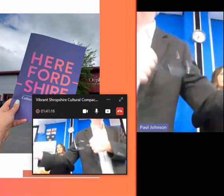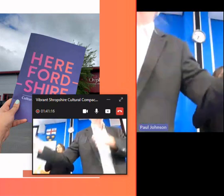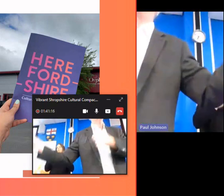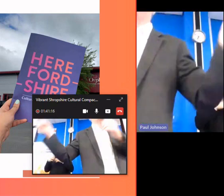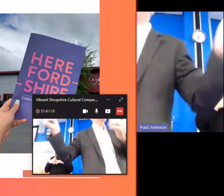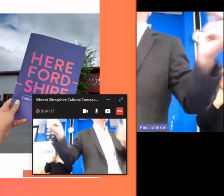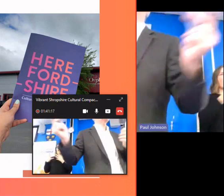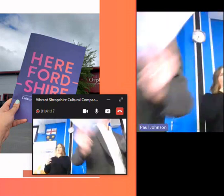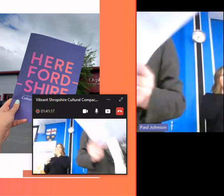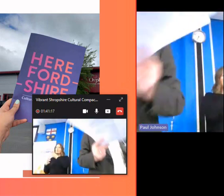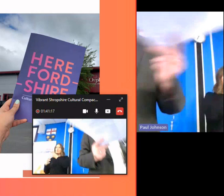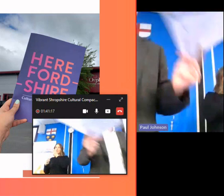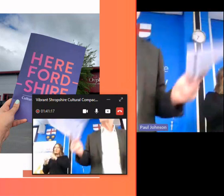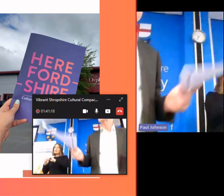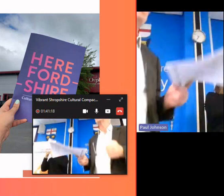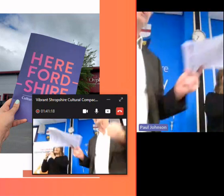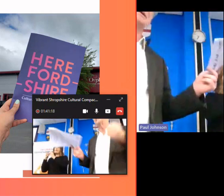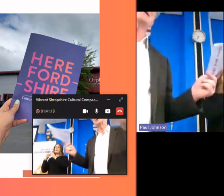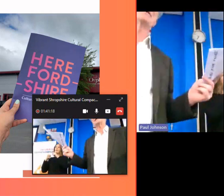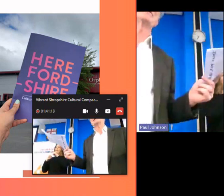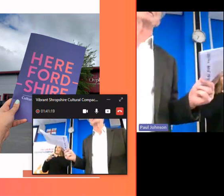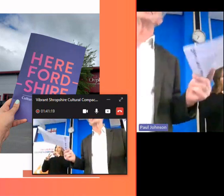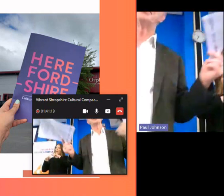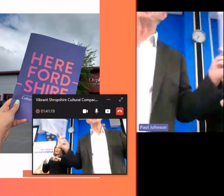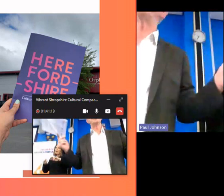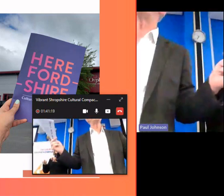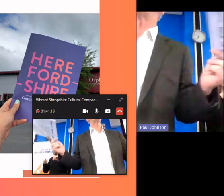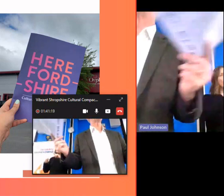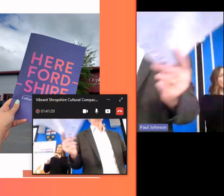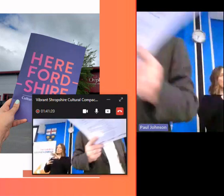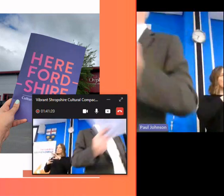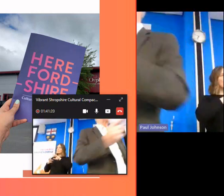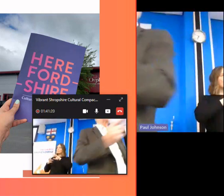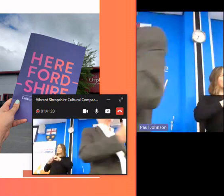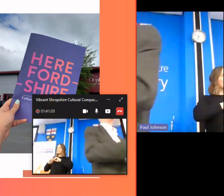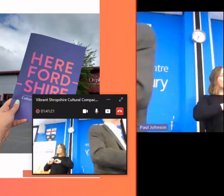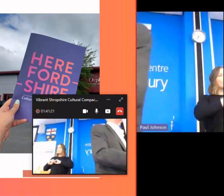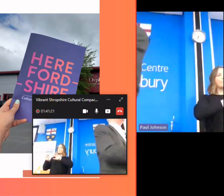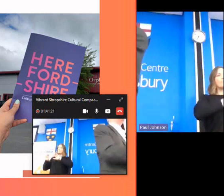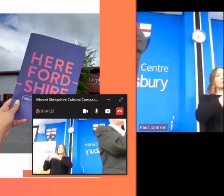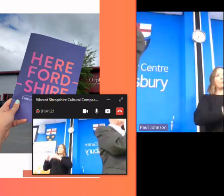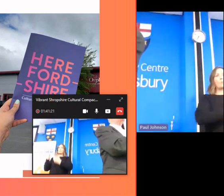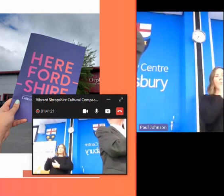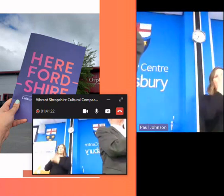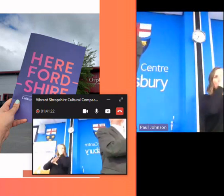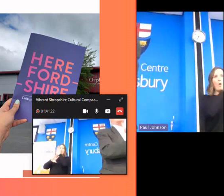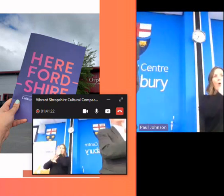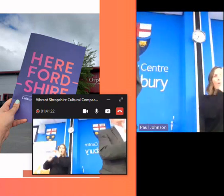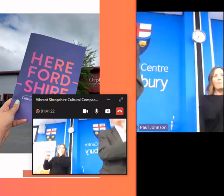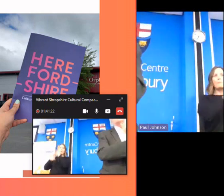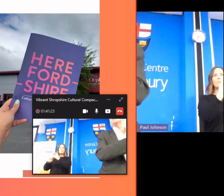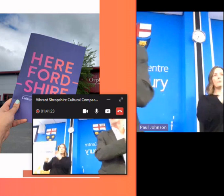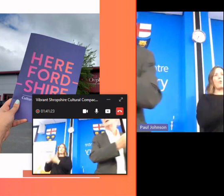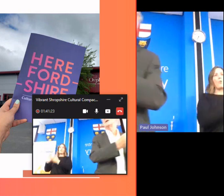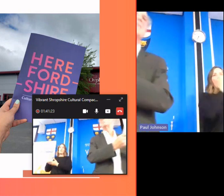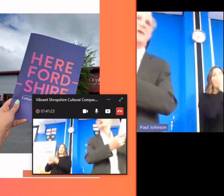brewery or whatever and they're looking to put out you know new comms or raise their